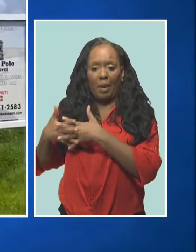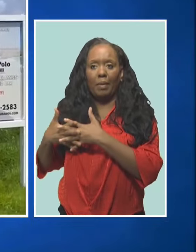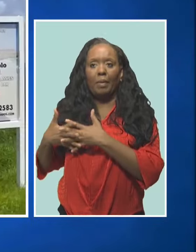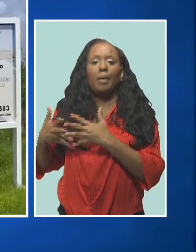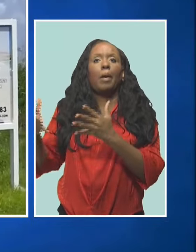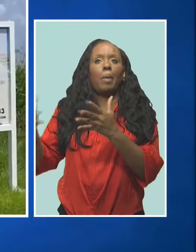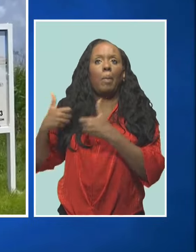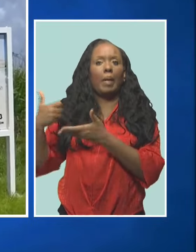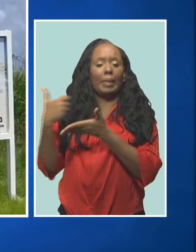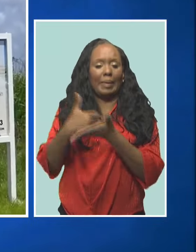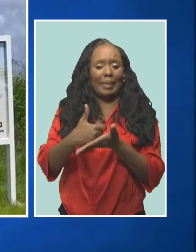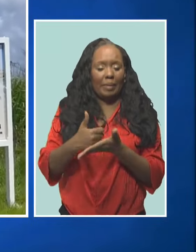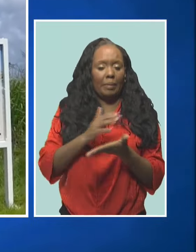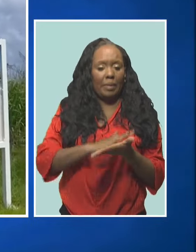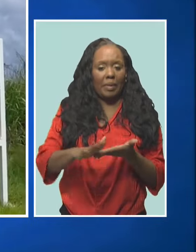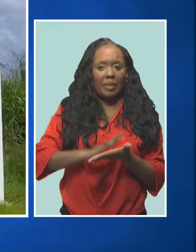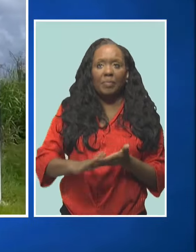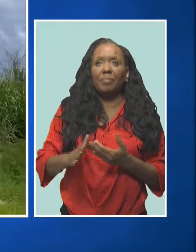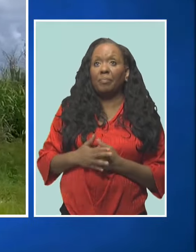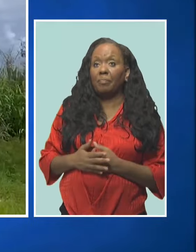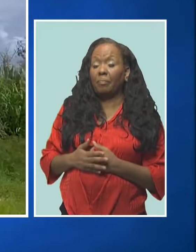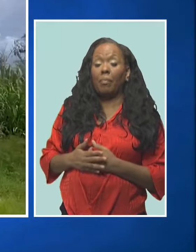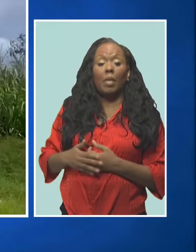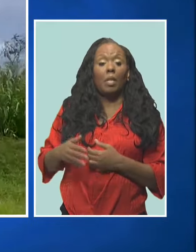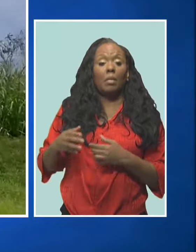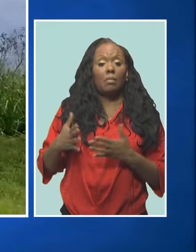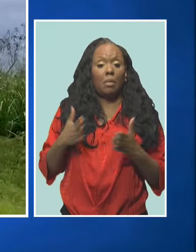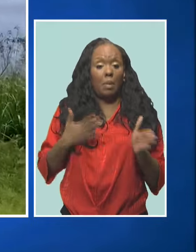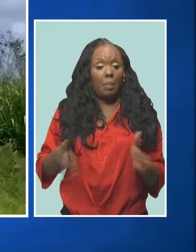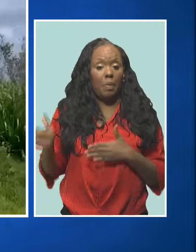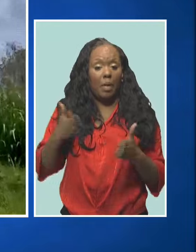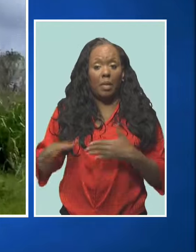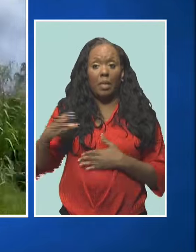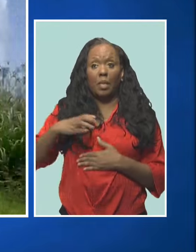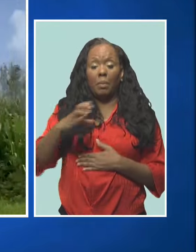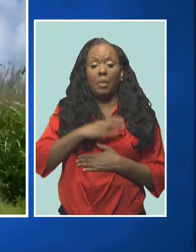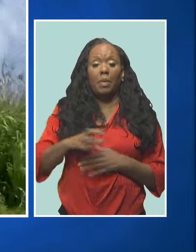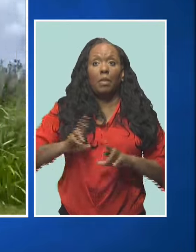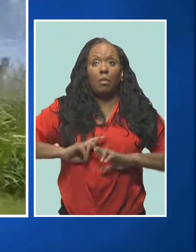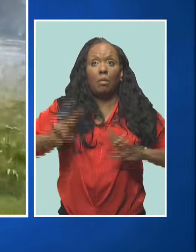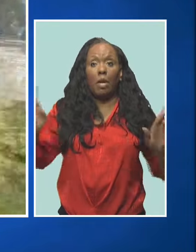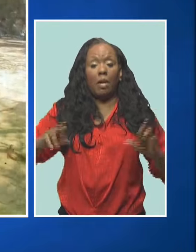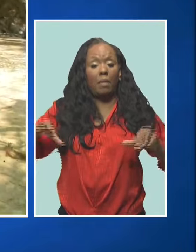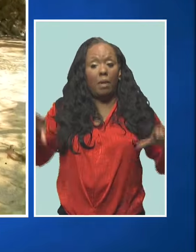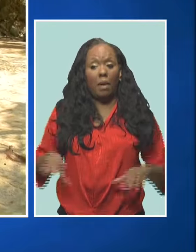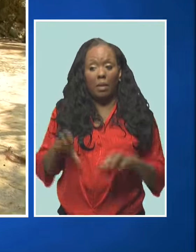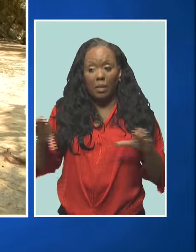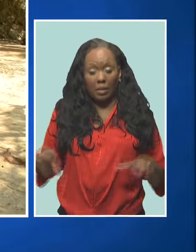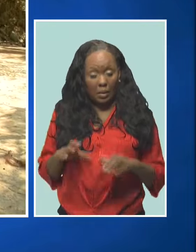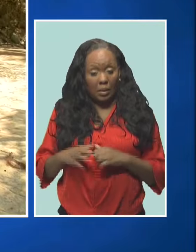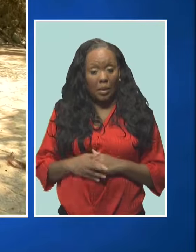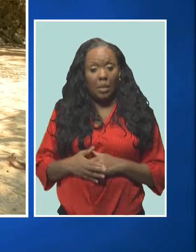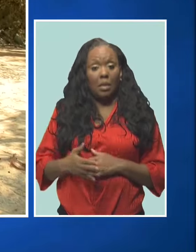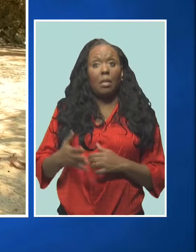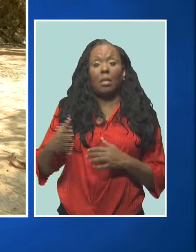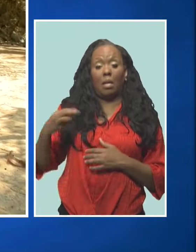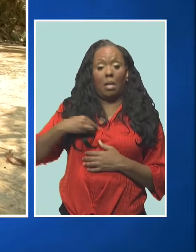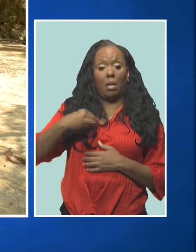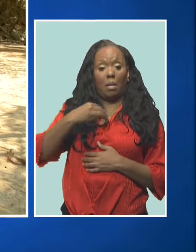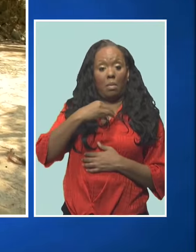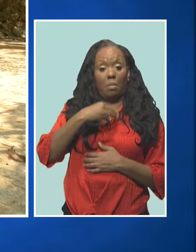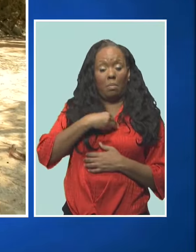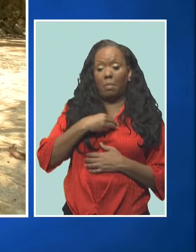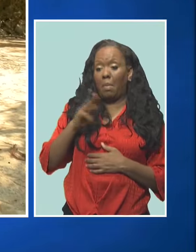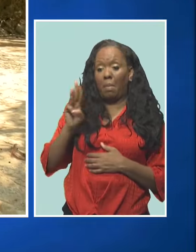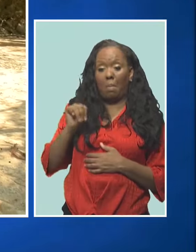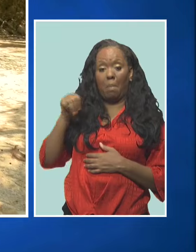The Uniting Committee is now ready to move into action after delays brought on by the COVID-19 pandemic. Member of Parliament for